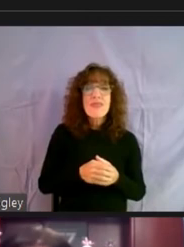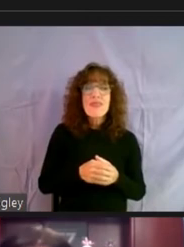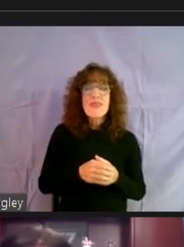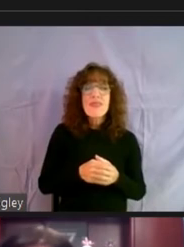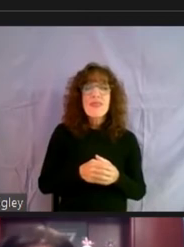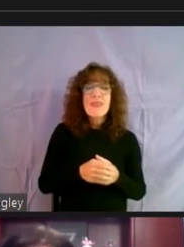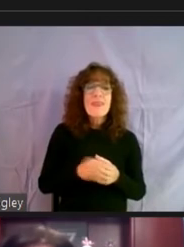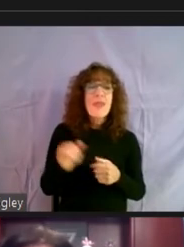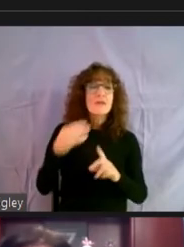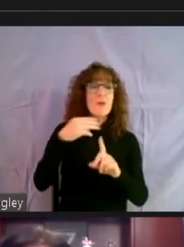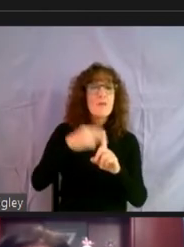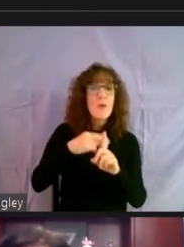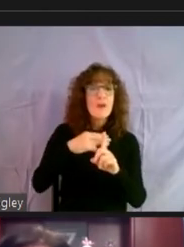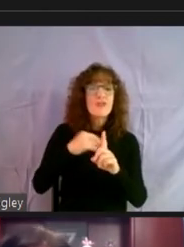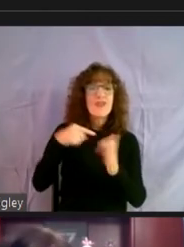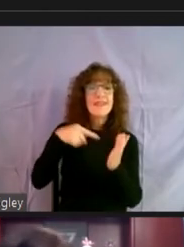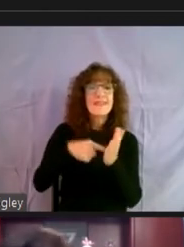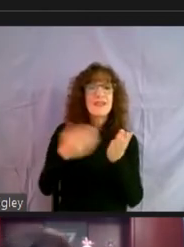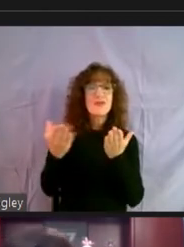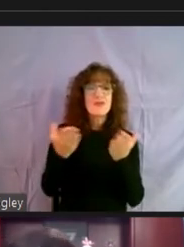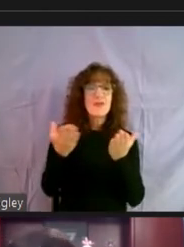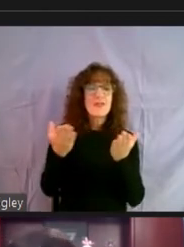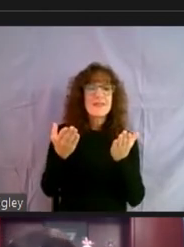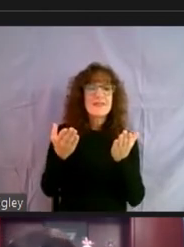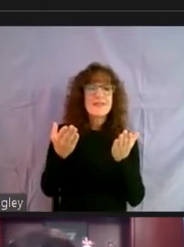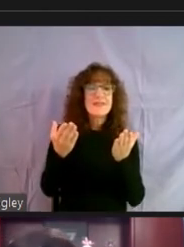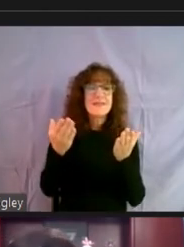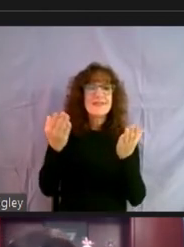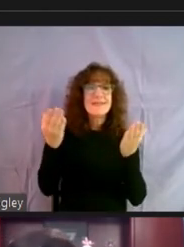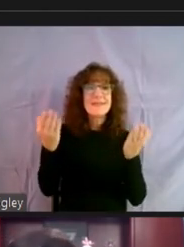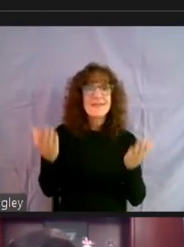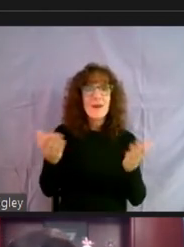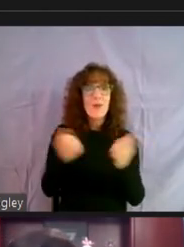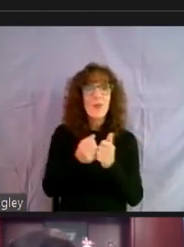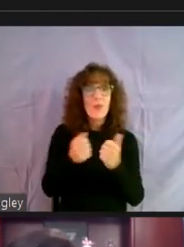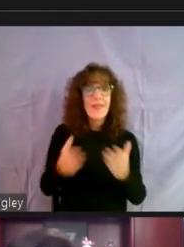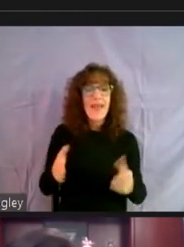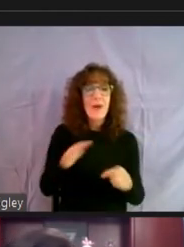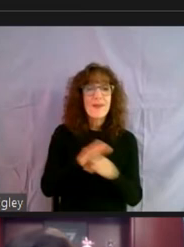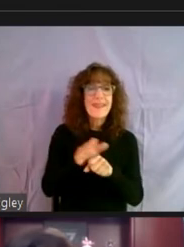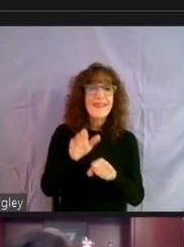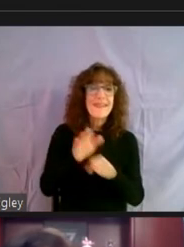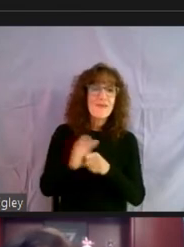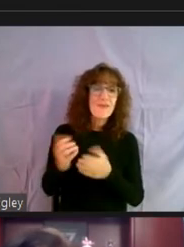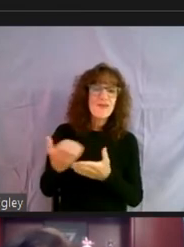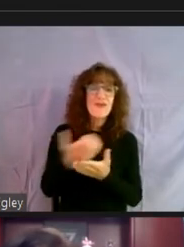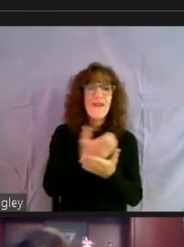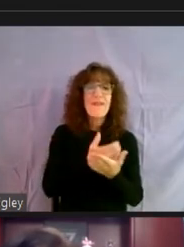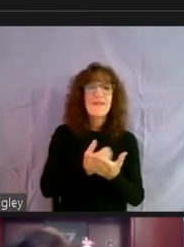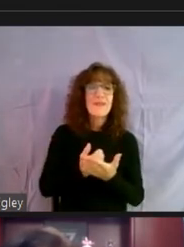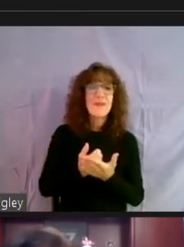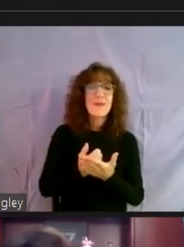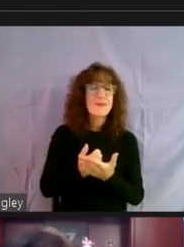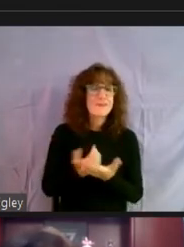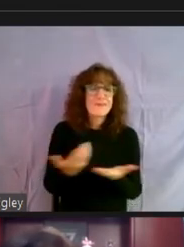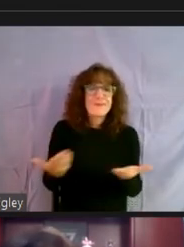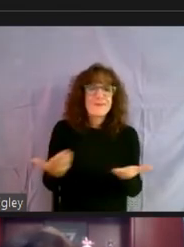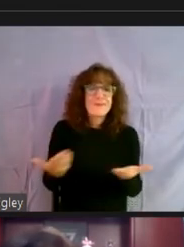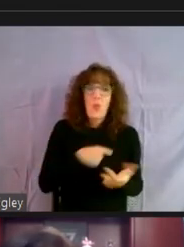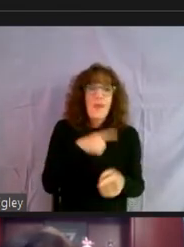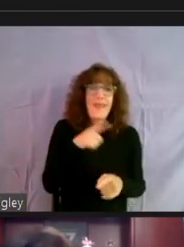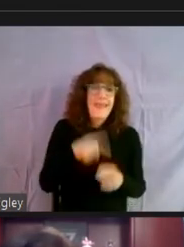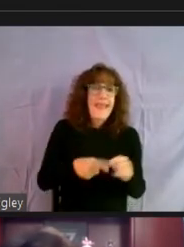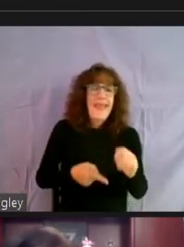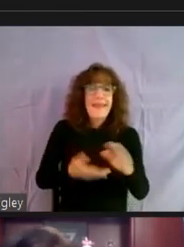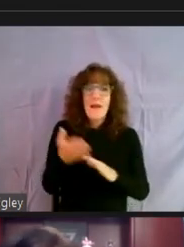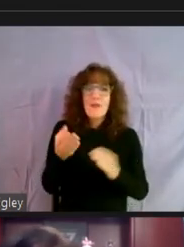our mortgage and debt service payment. So, you know, without adequate rent revenue, you know, we cannot continue to operate